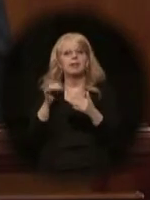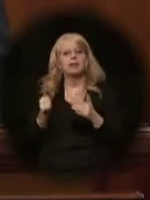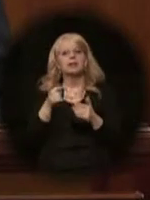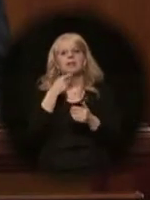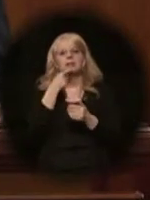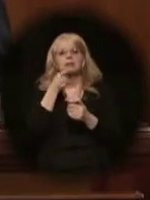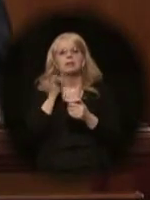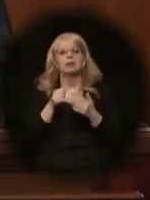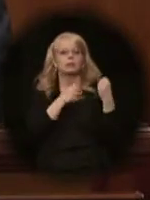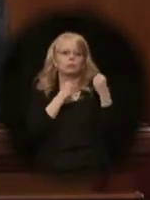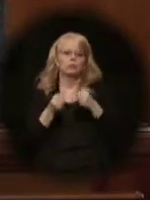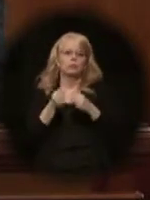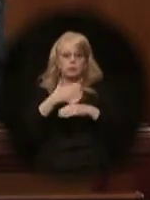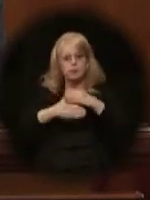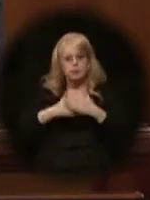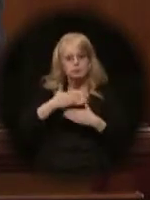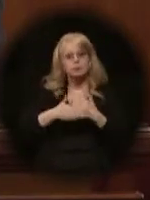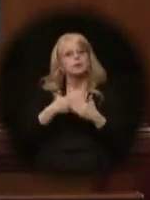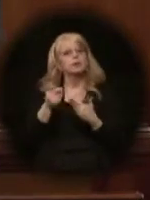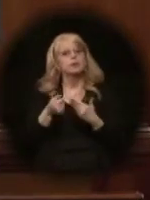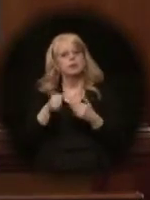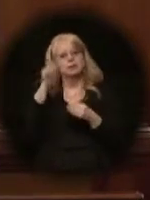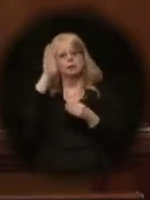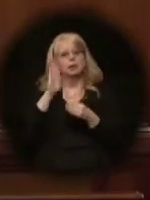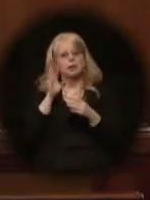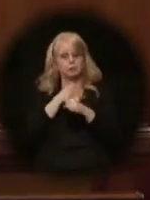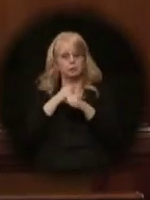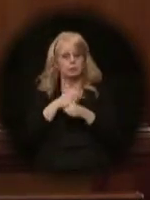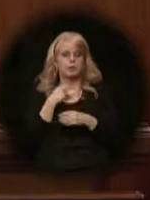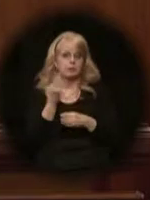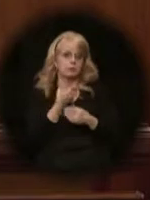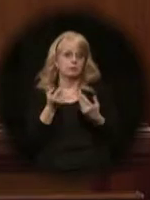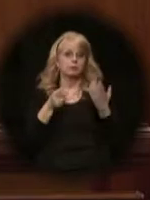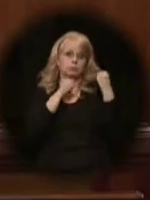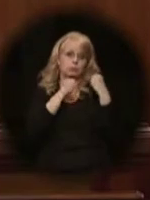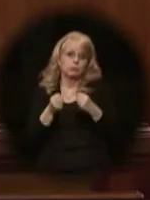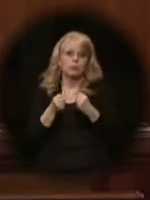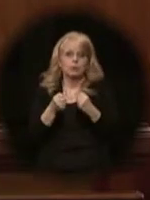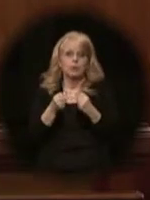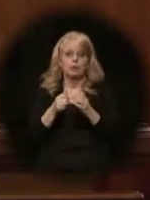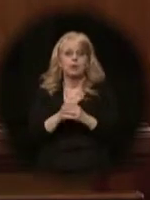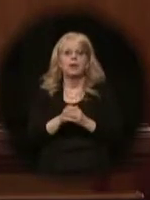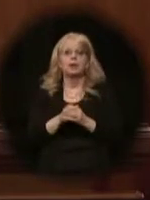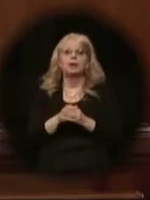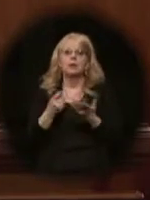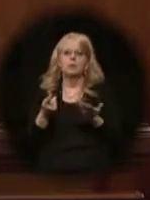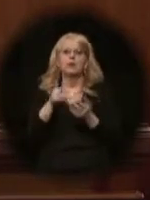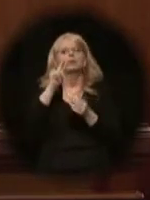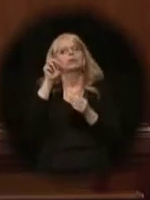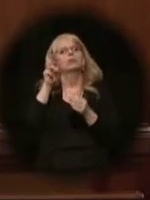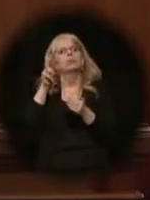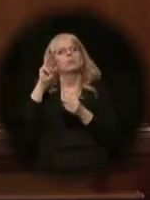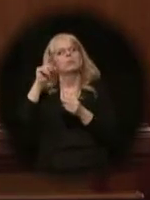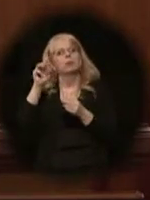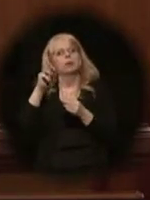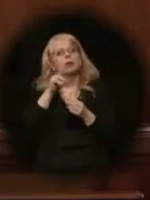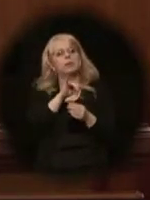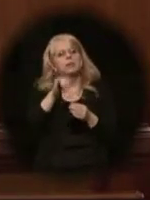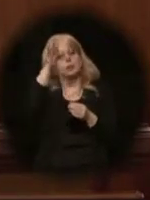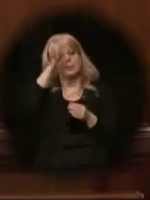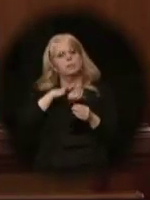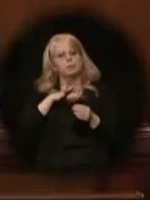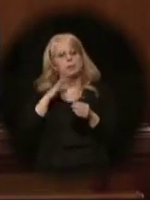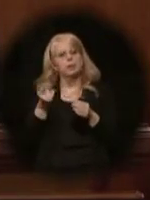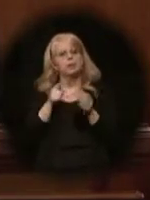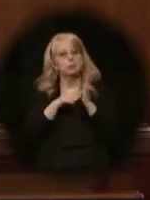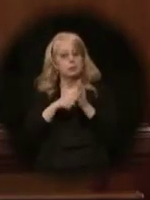that courageous and compassionate Alaskans make Alaskans strong. Well, Trevor Millar is a man who